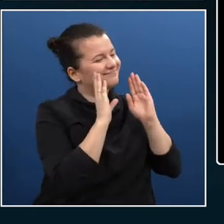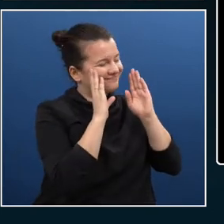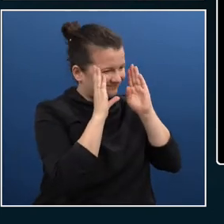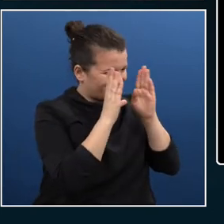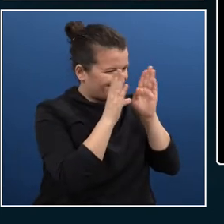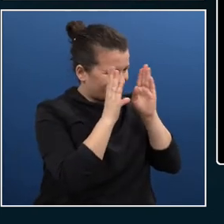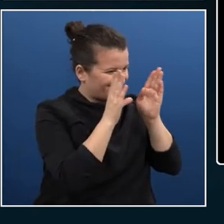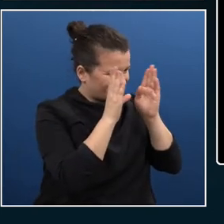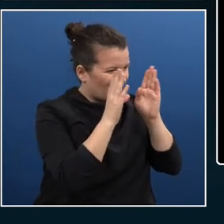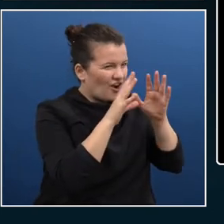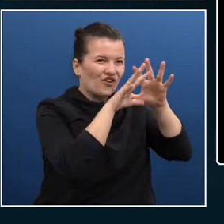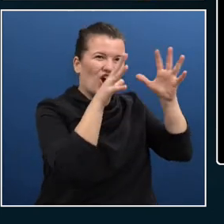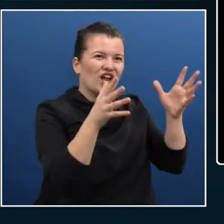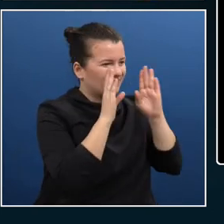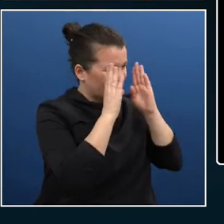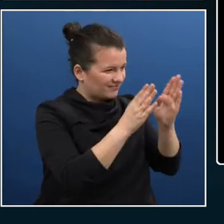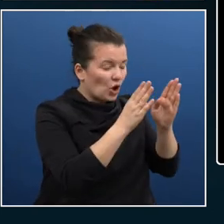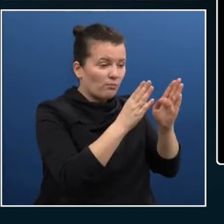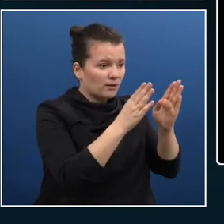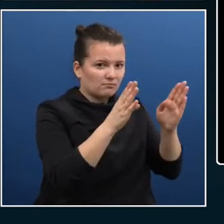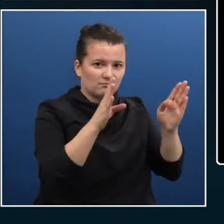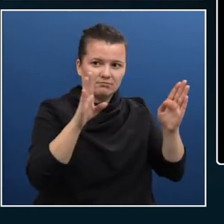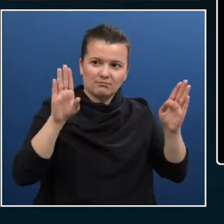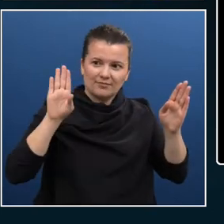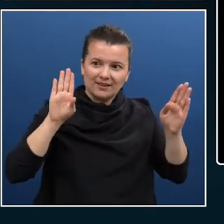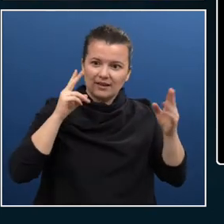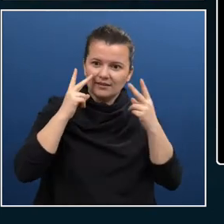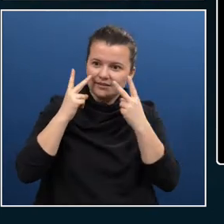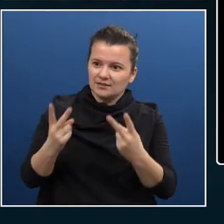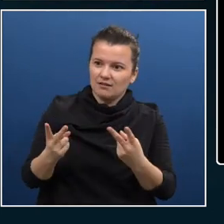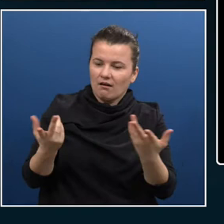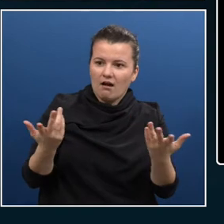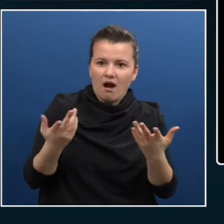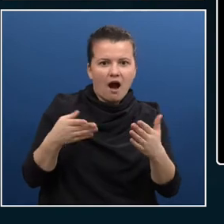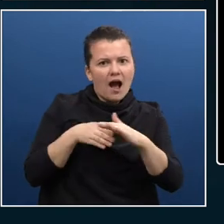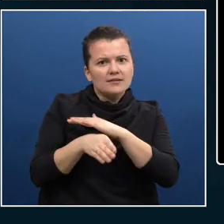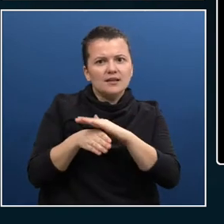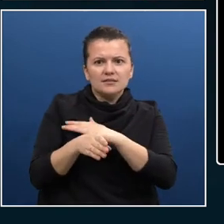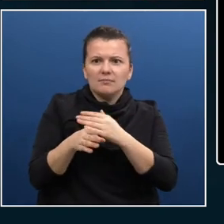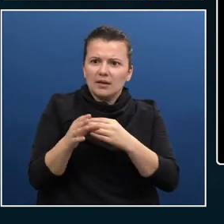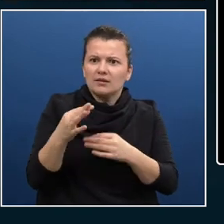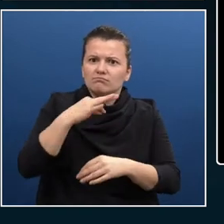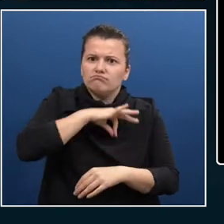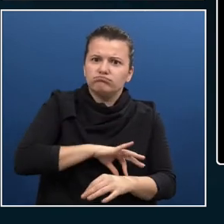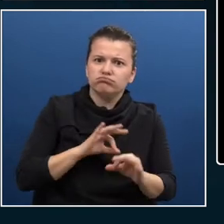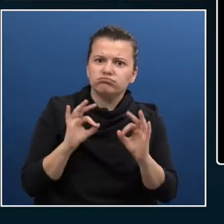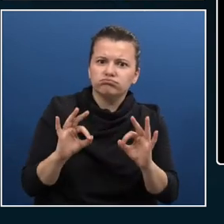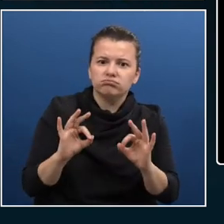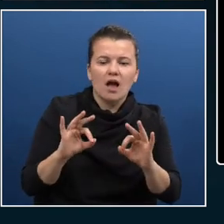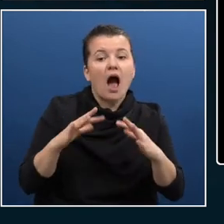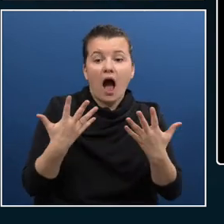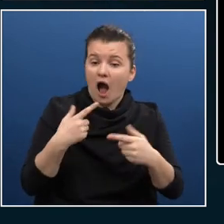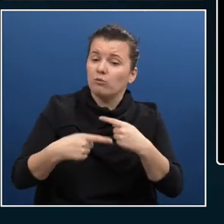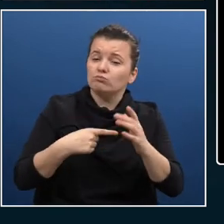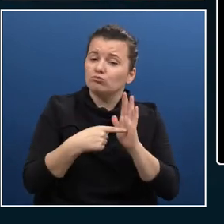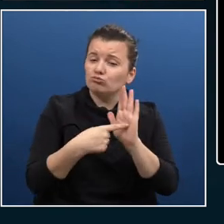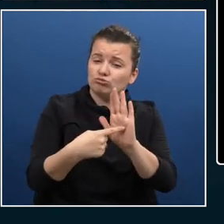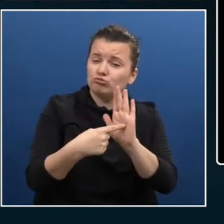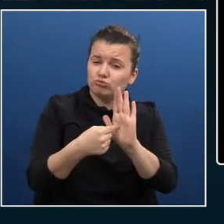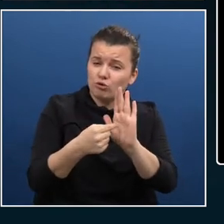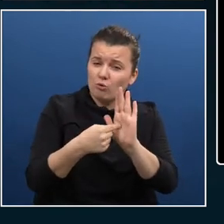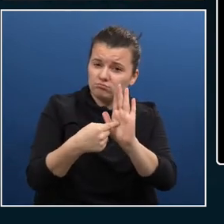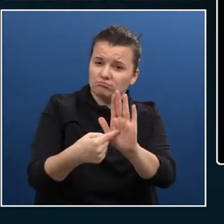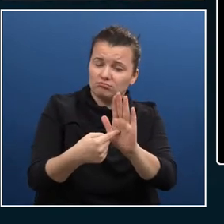And you realize that accessibility is innovation. And I'm going to show you how through this process and lead you